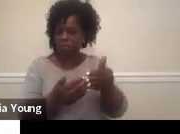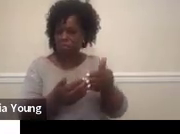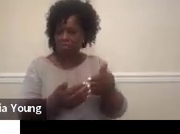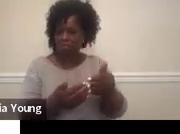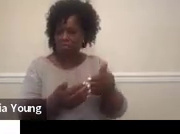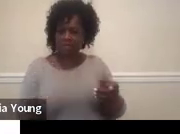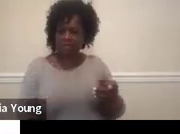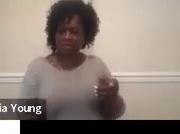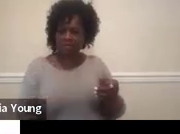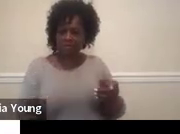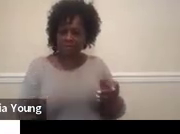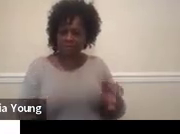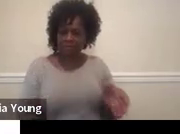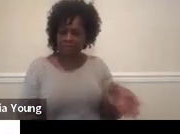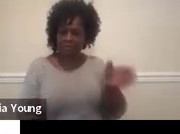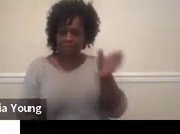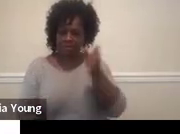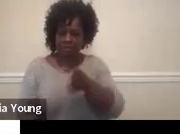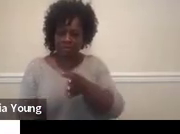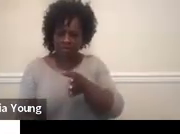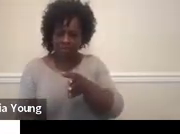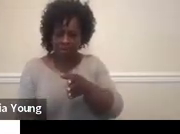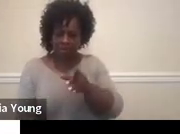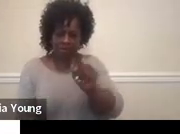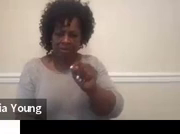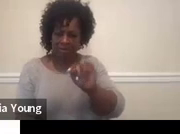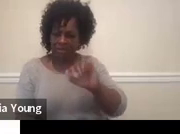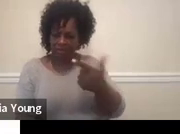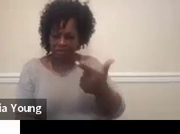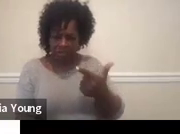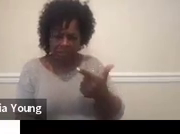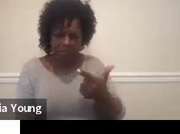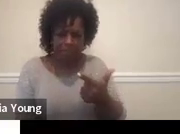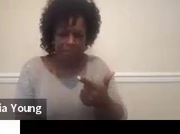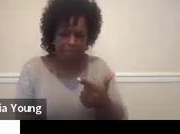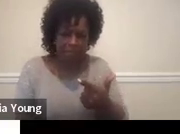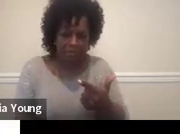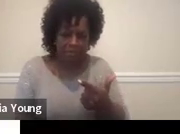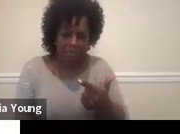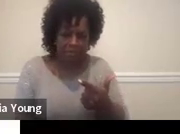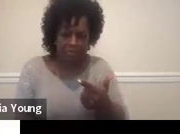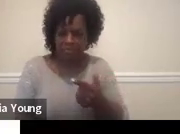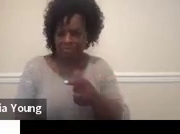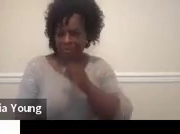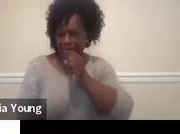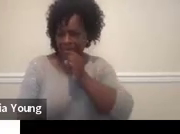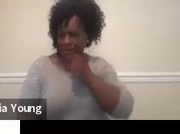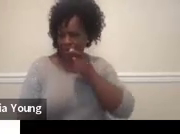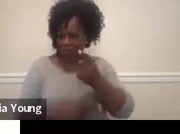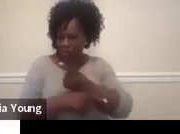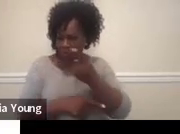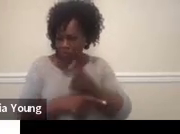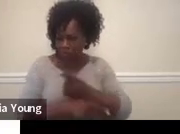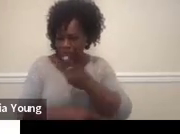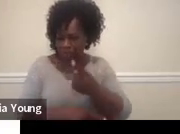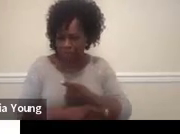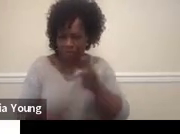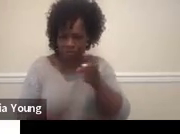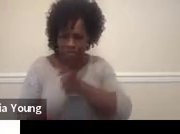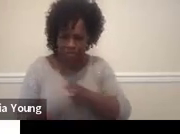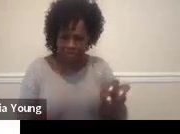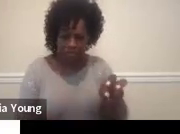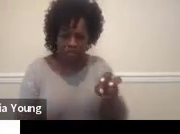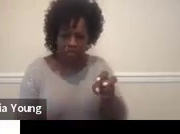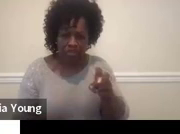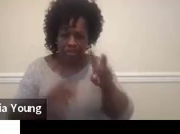Wisconsin. So this was age-appropriate transition assessments and resources, and